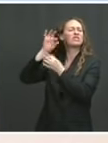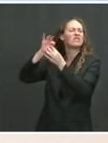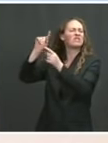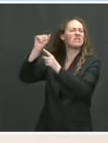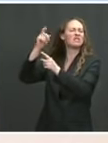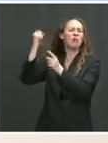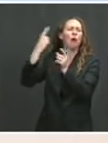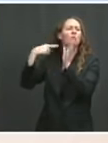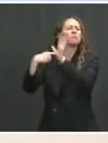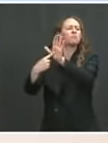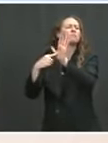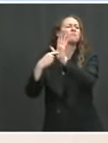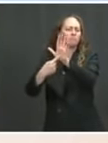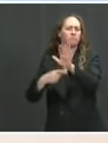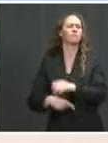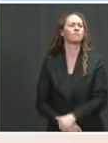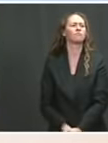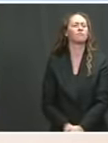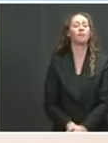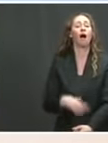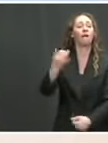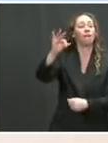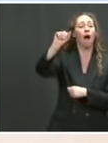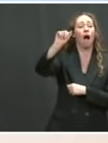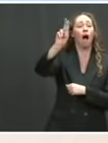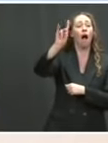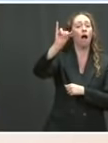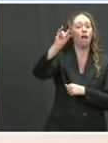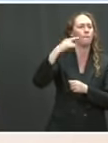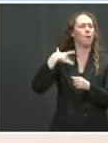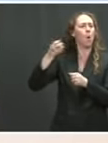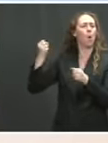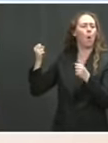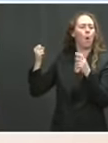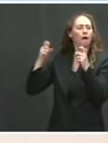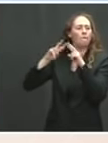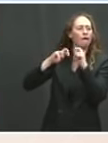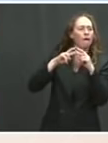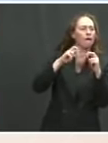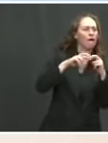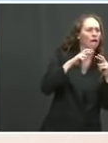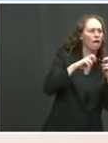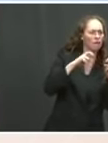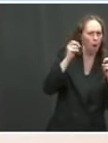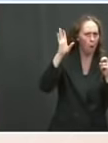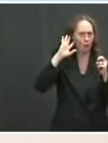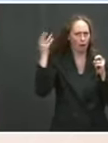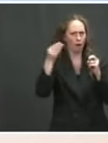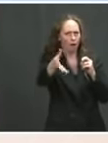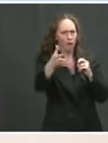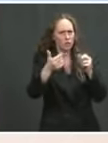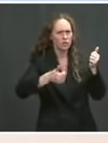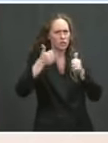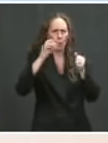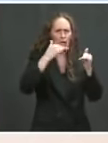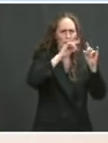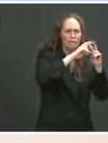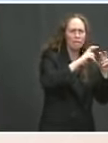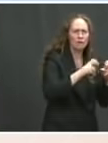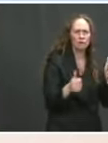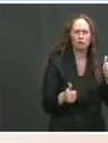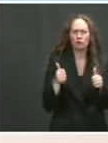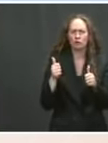the return. No, I would expect that we will continue to release the President's tax returns, as should be expected by every President of the United States.